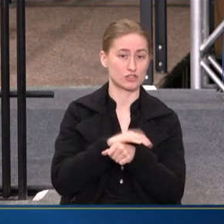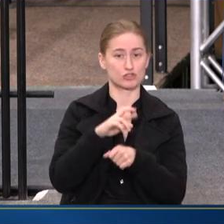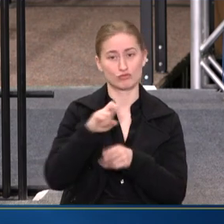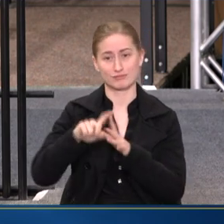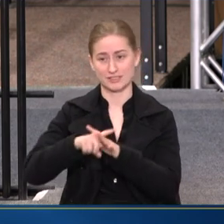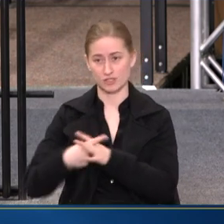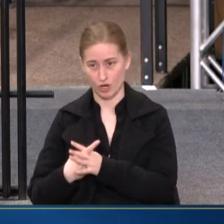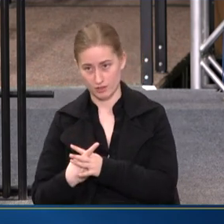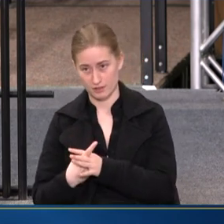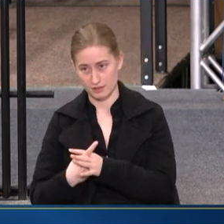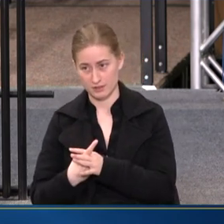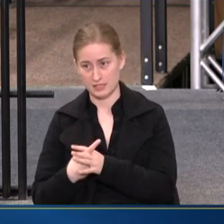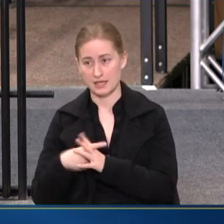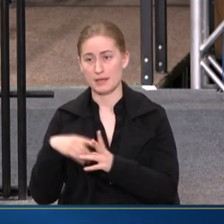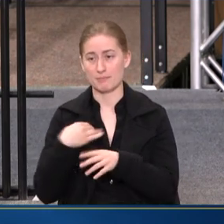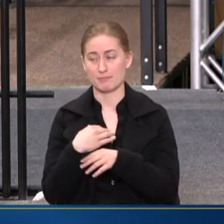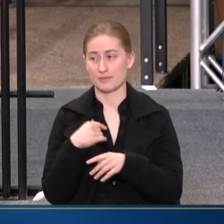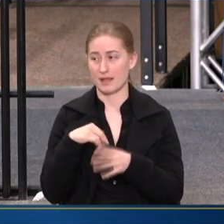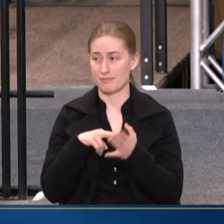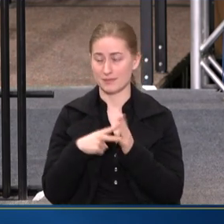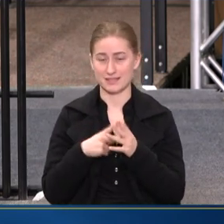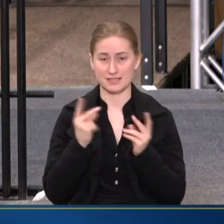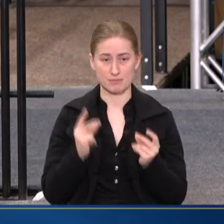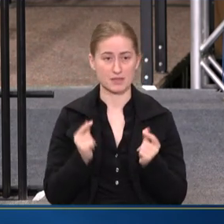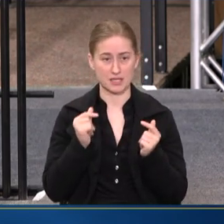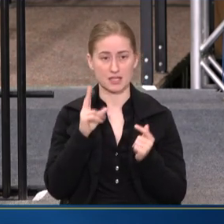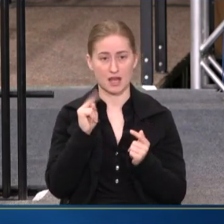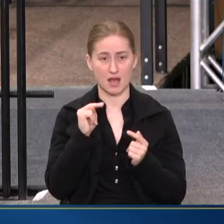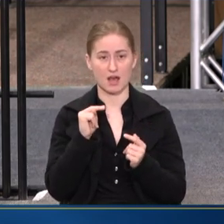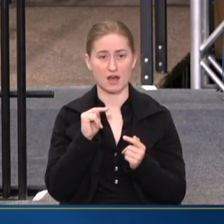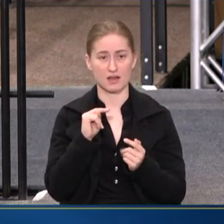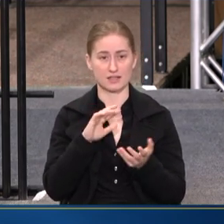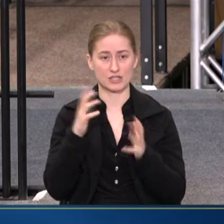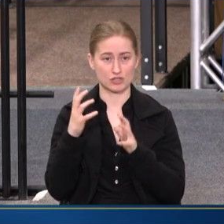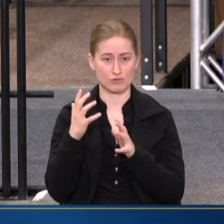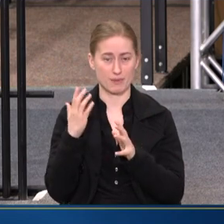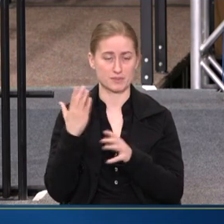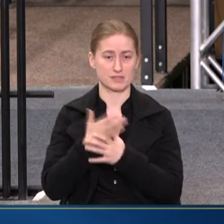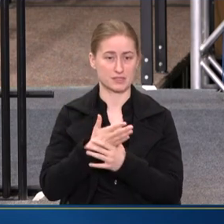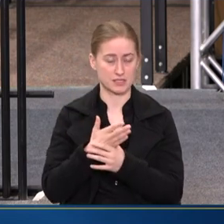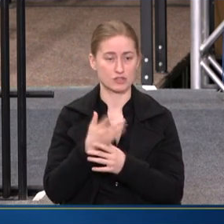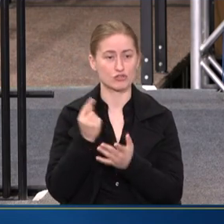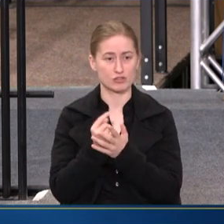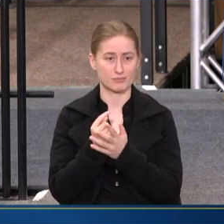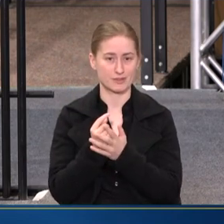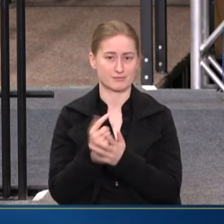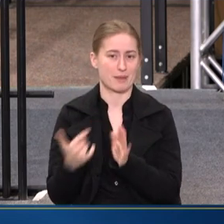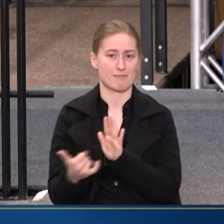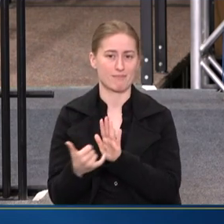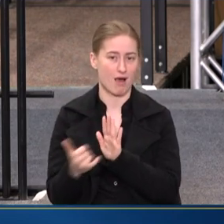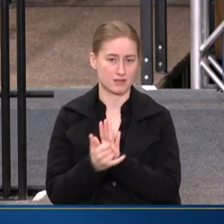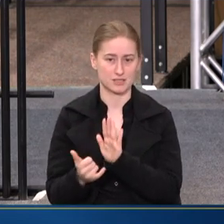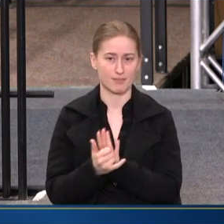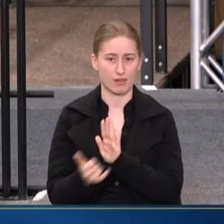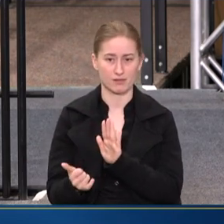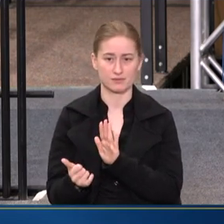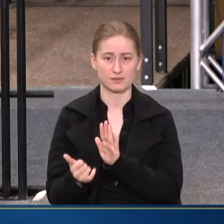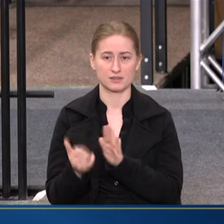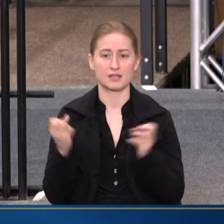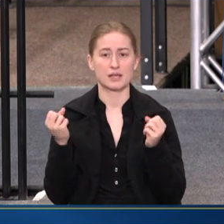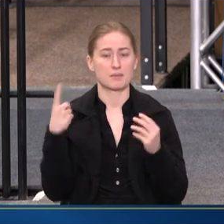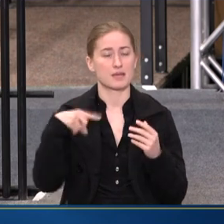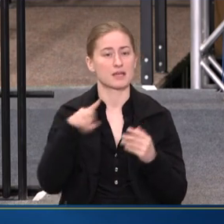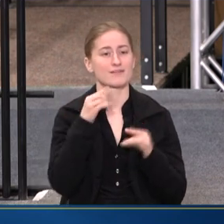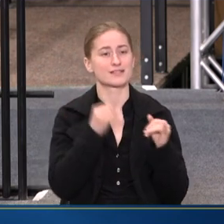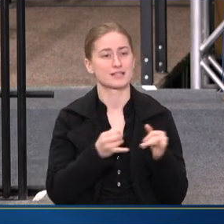making immediate, uninterrupted access to vital treatment virtually impossible. Many of